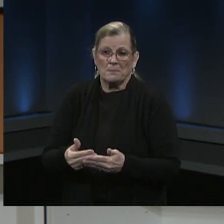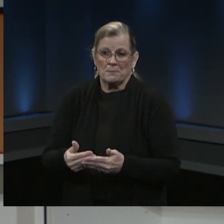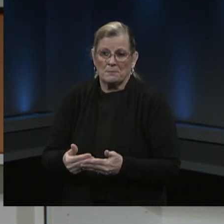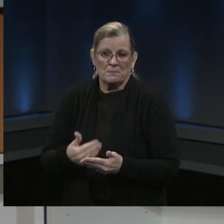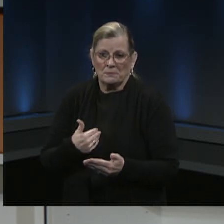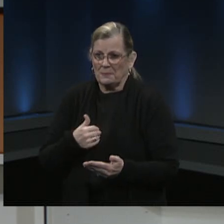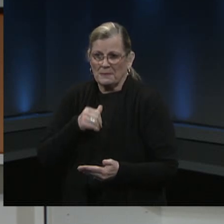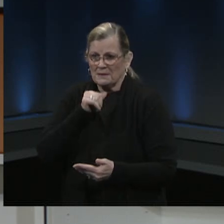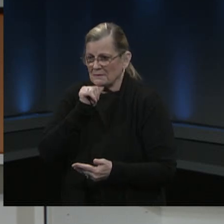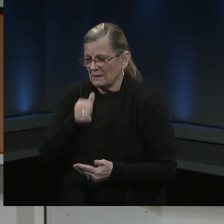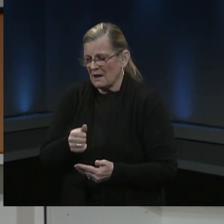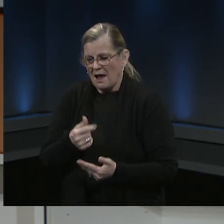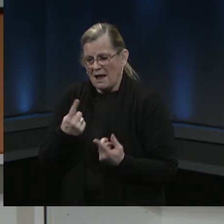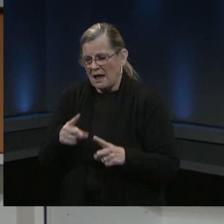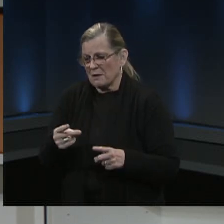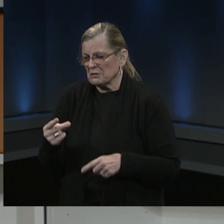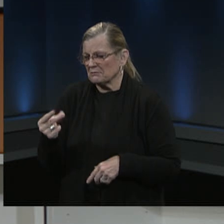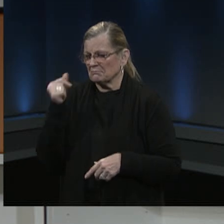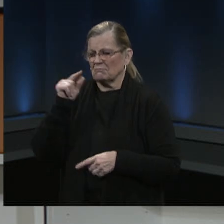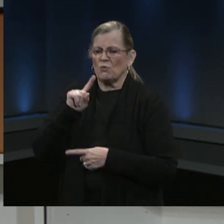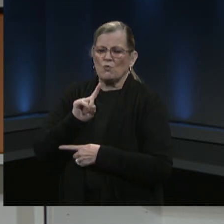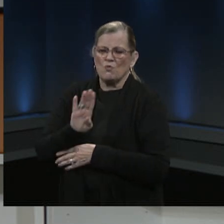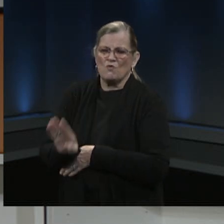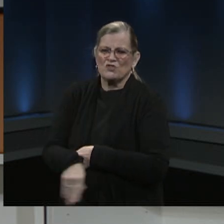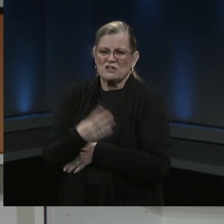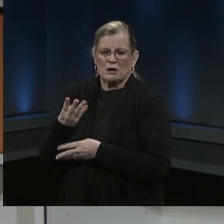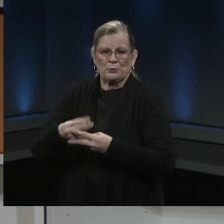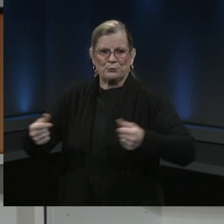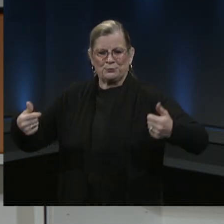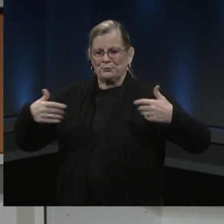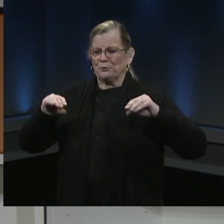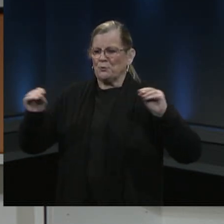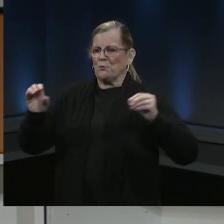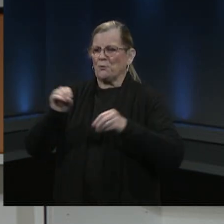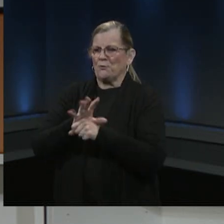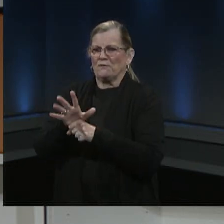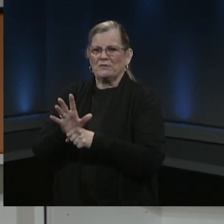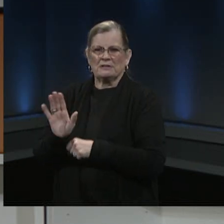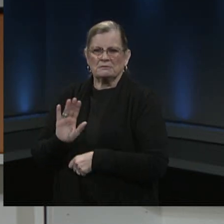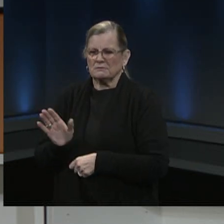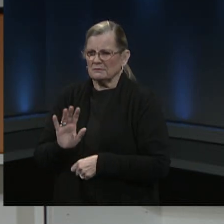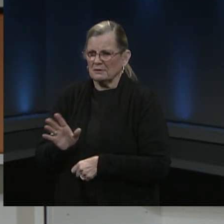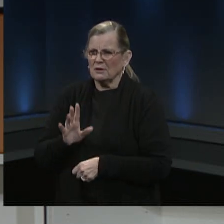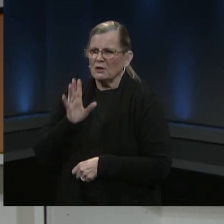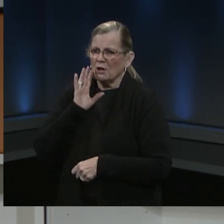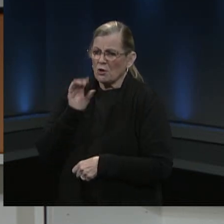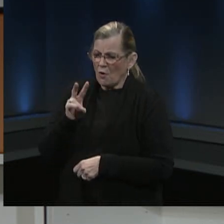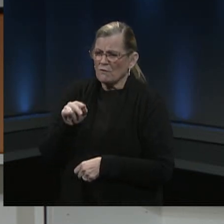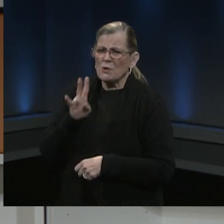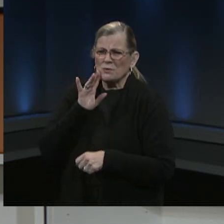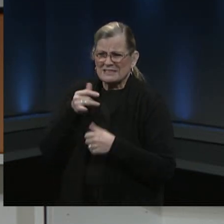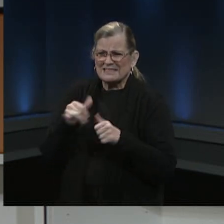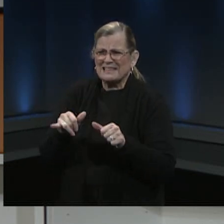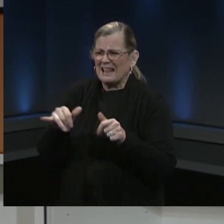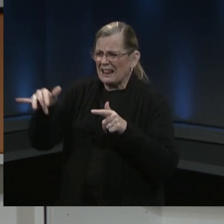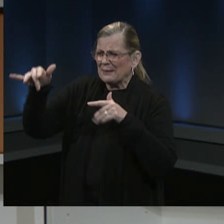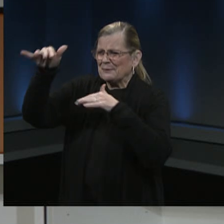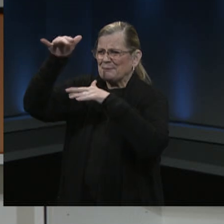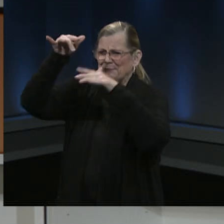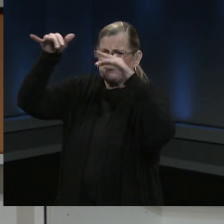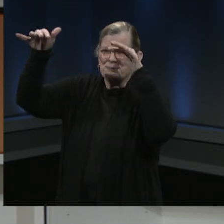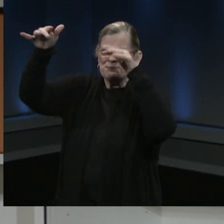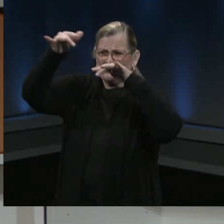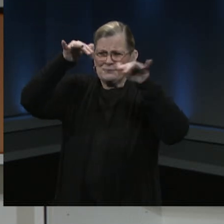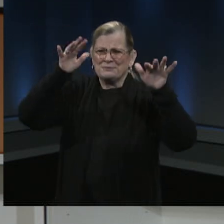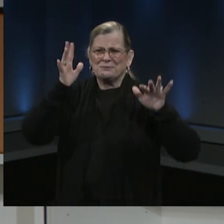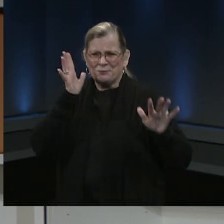a week or a month COVID will continue to be with us even as we do the vaccination, but this is